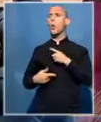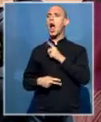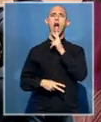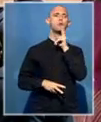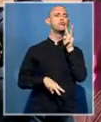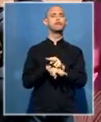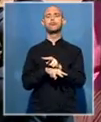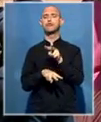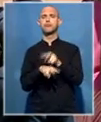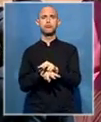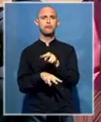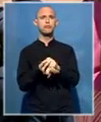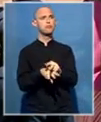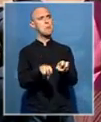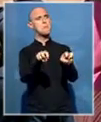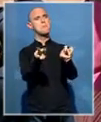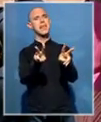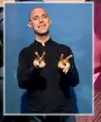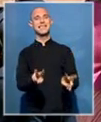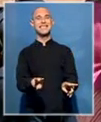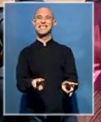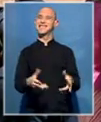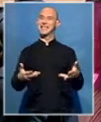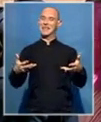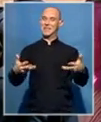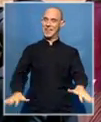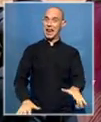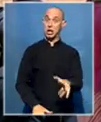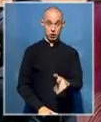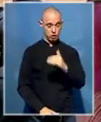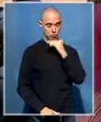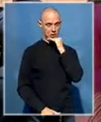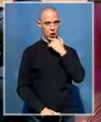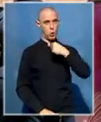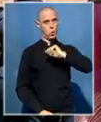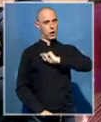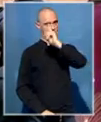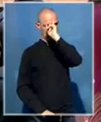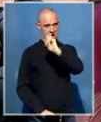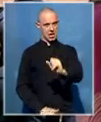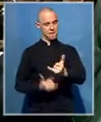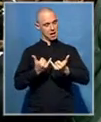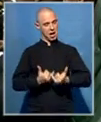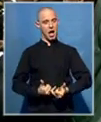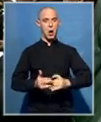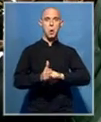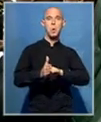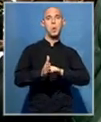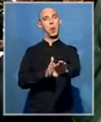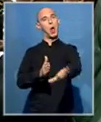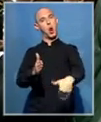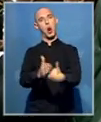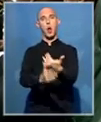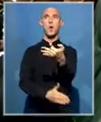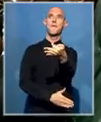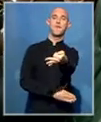the elections. So we believe really that we are moving to another level of democracy. The opposition